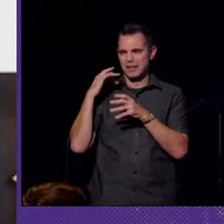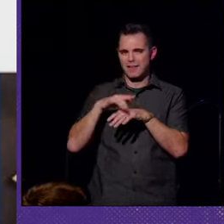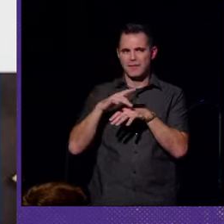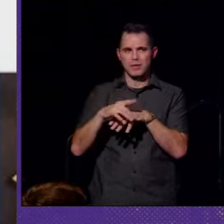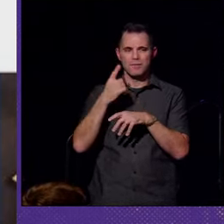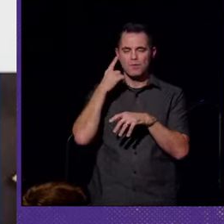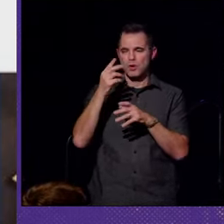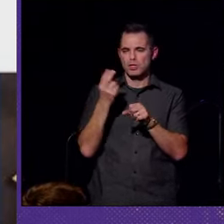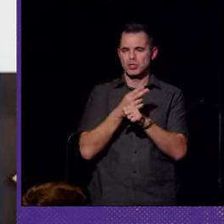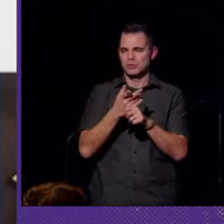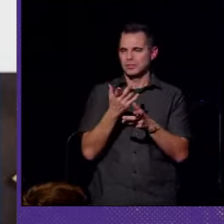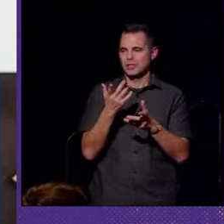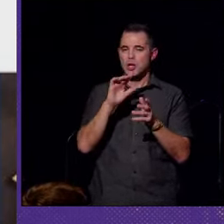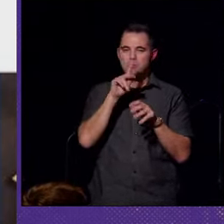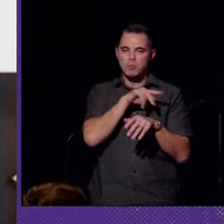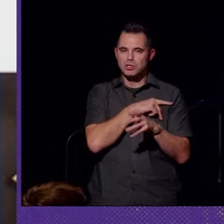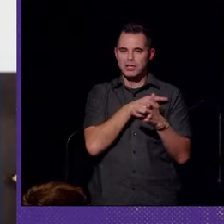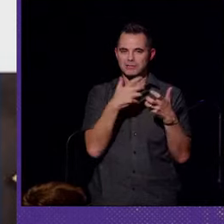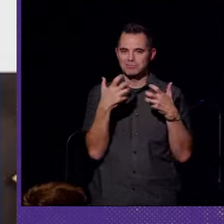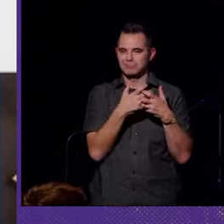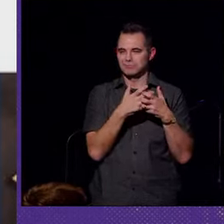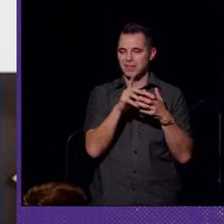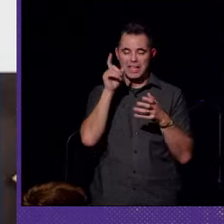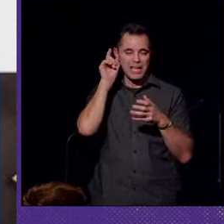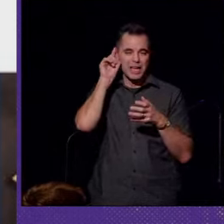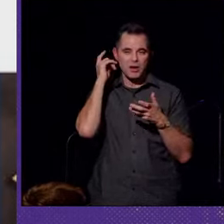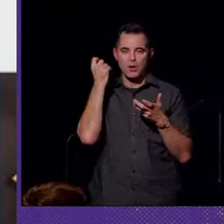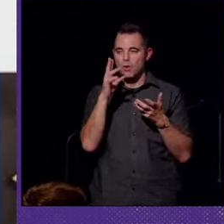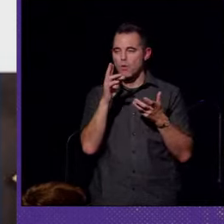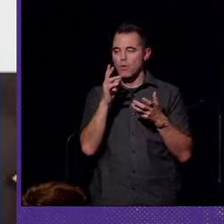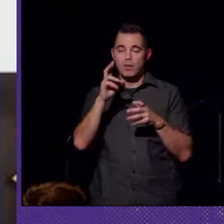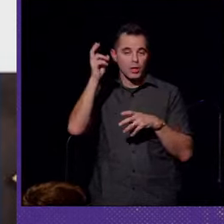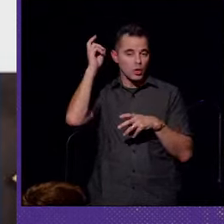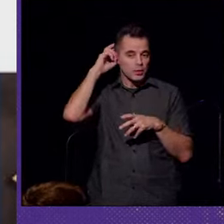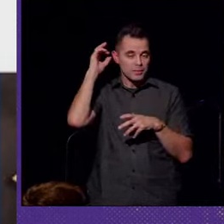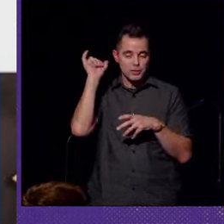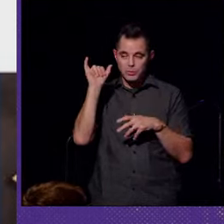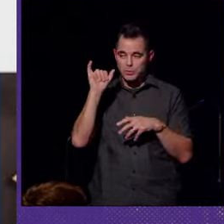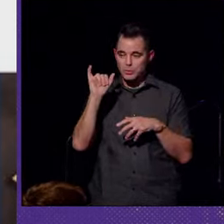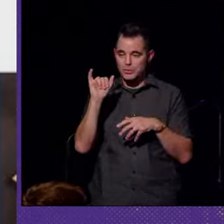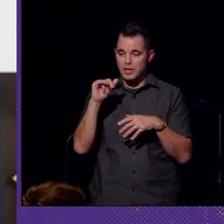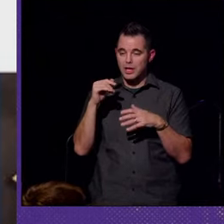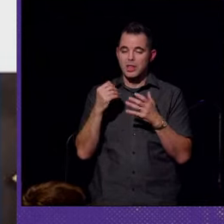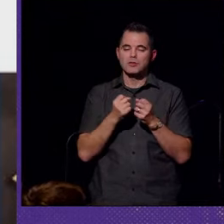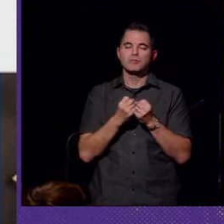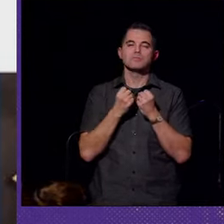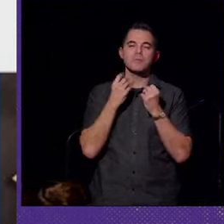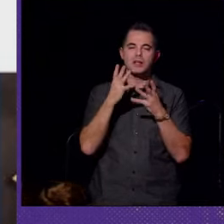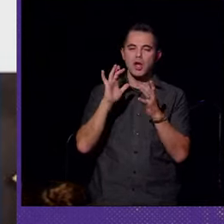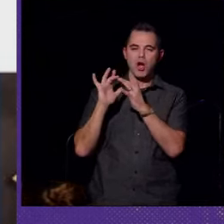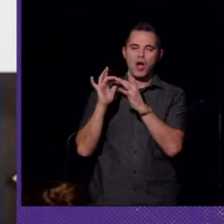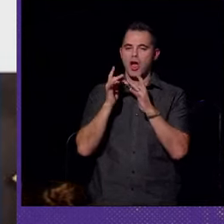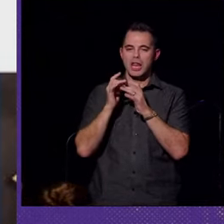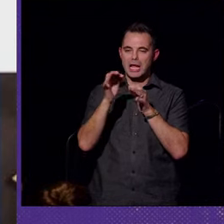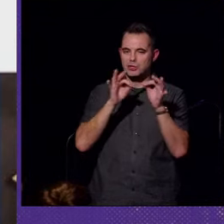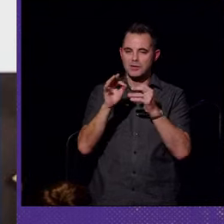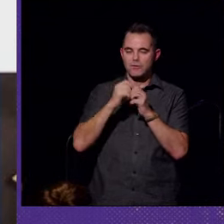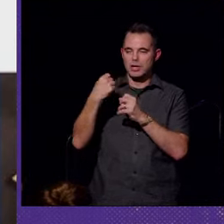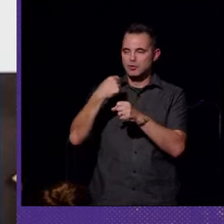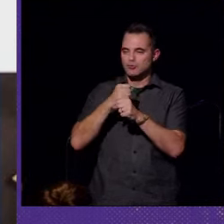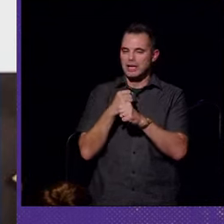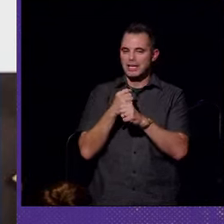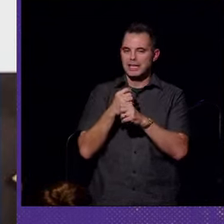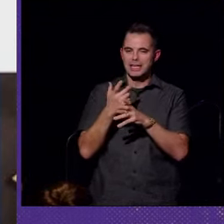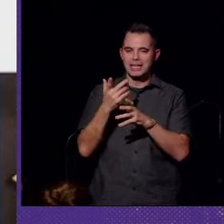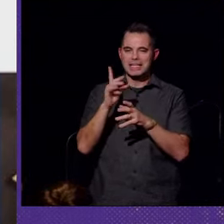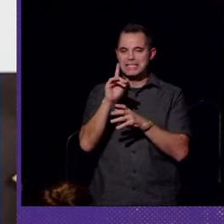for users to personalize their hearing aids or cochlear implants. There are numerous online instructors for creating